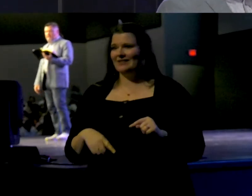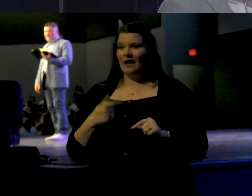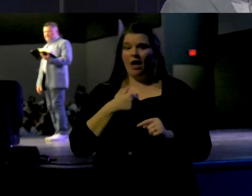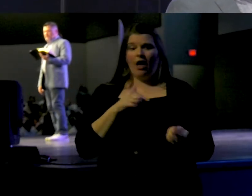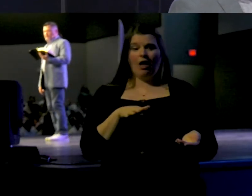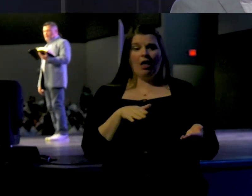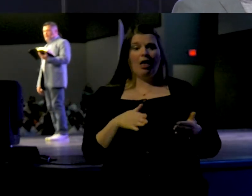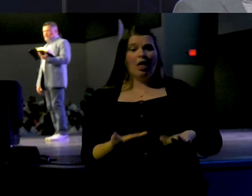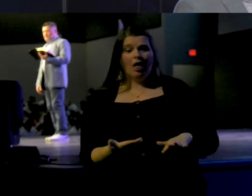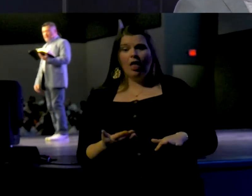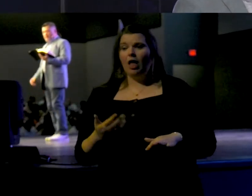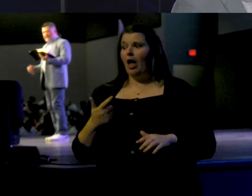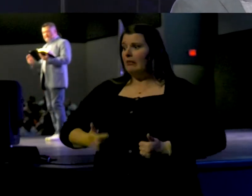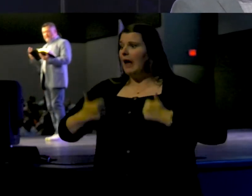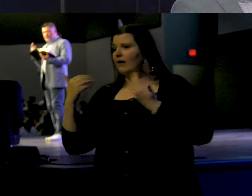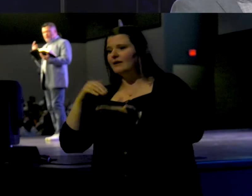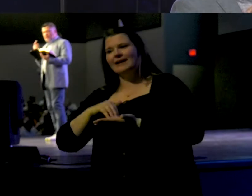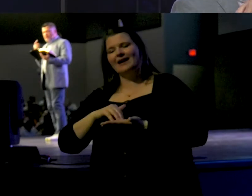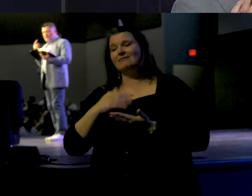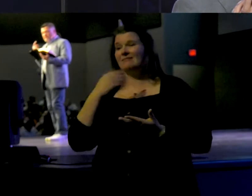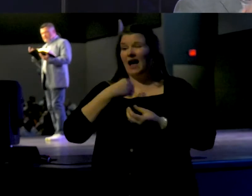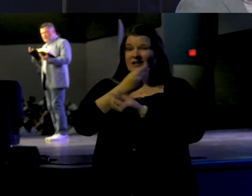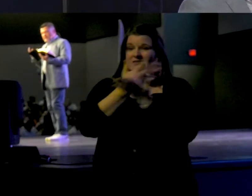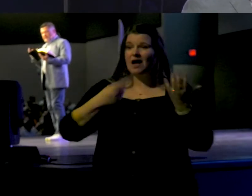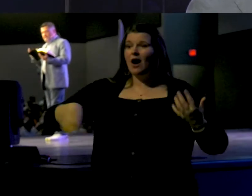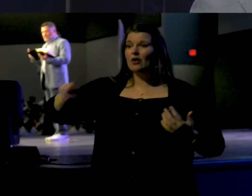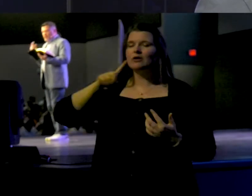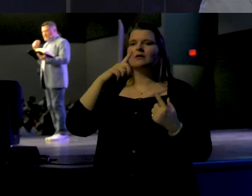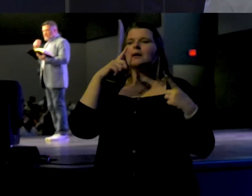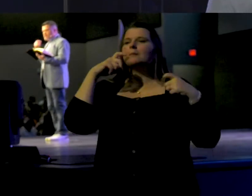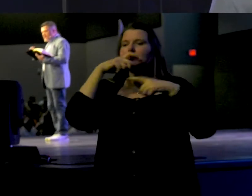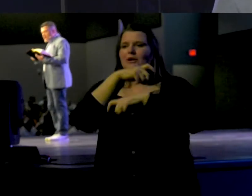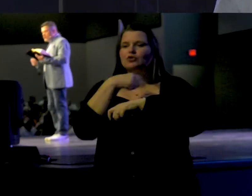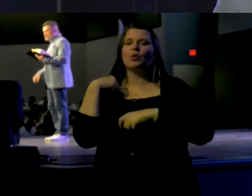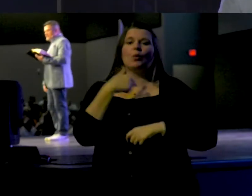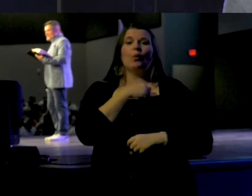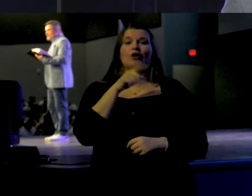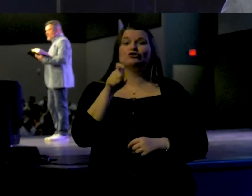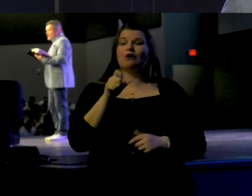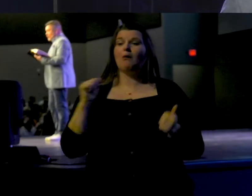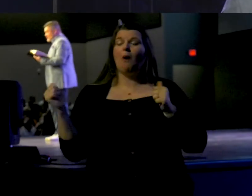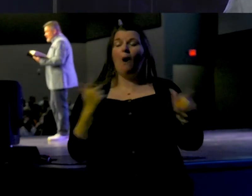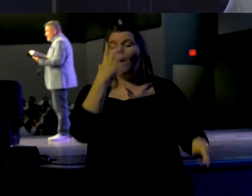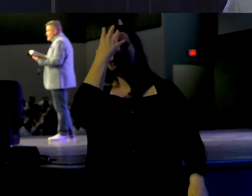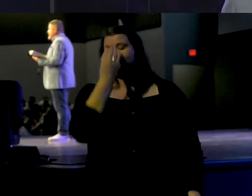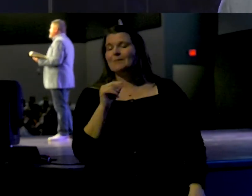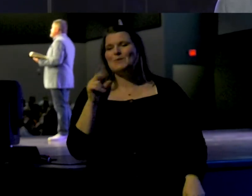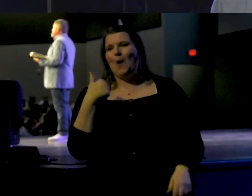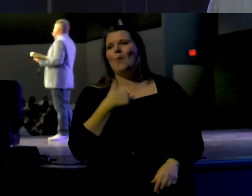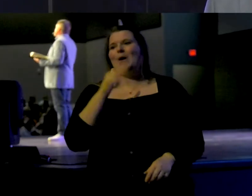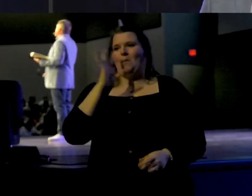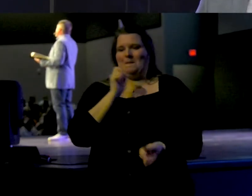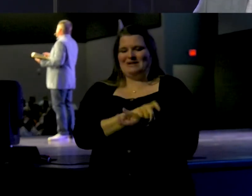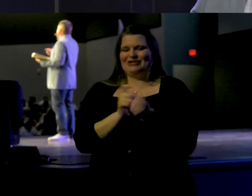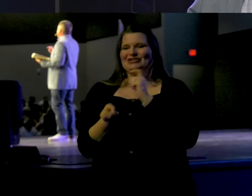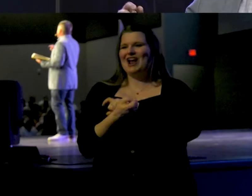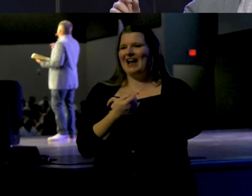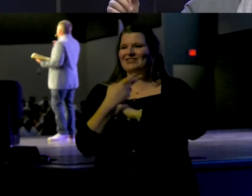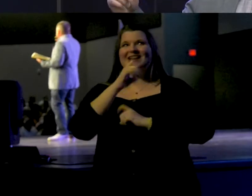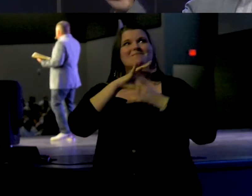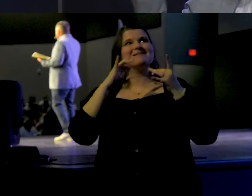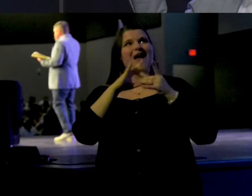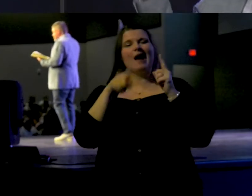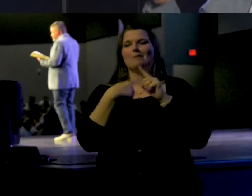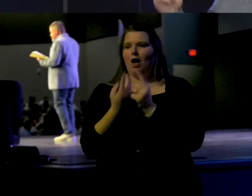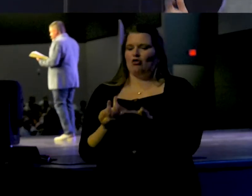inherit the imperishable. Behold, I tell you mystery. We shall not all sleep, but we shall be changed. He begins to talk about